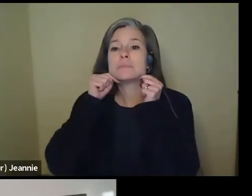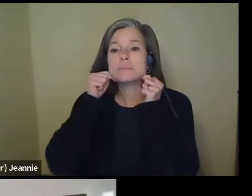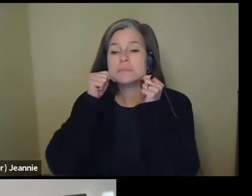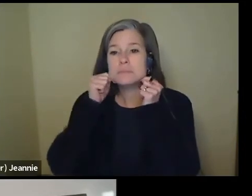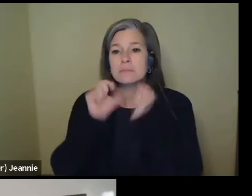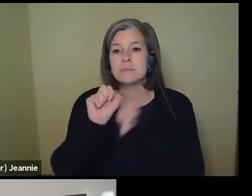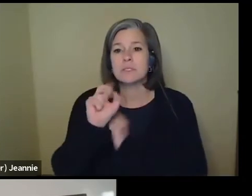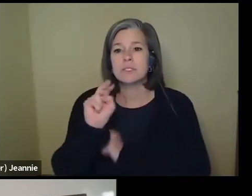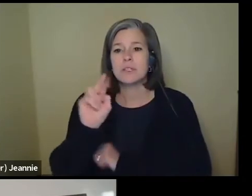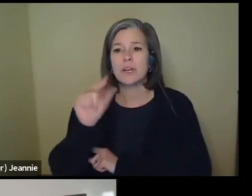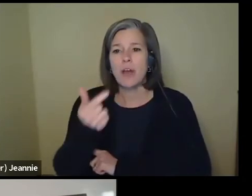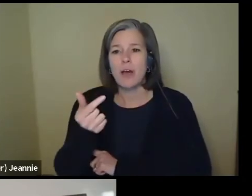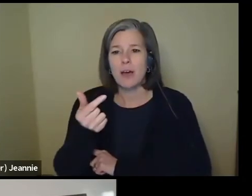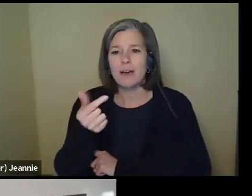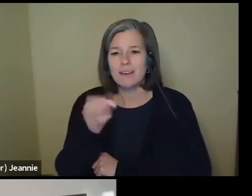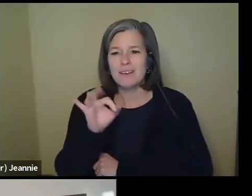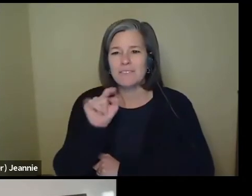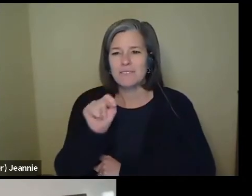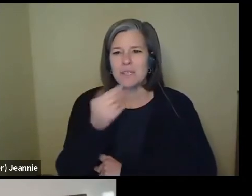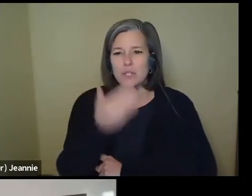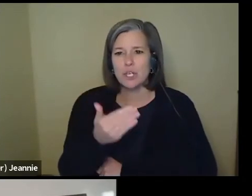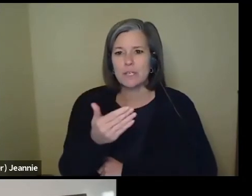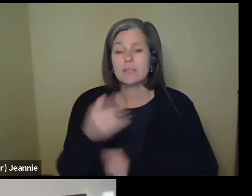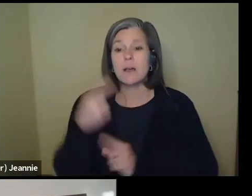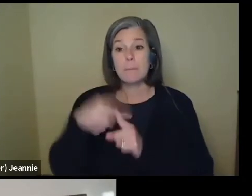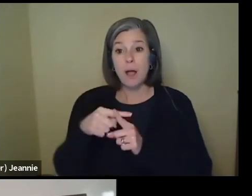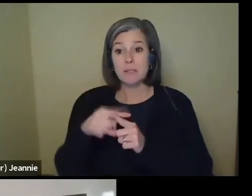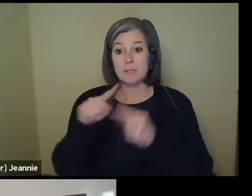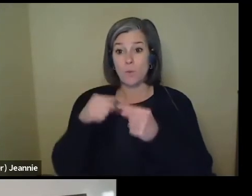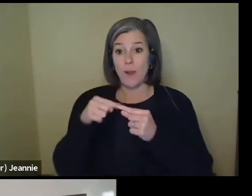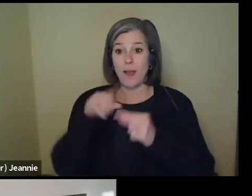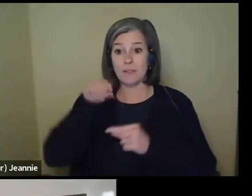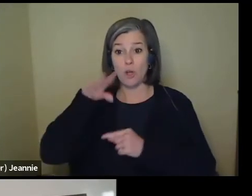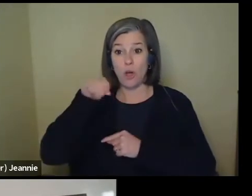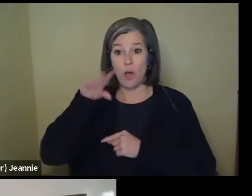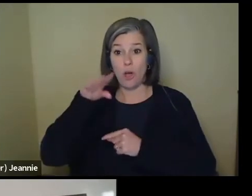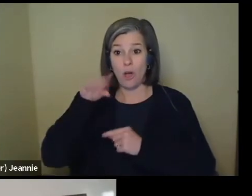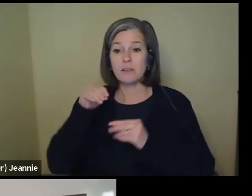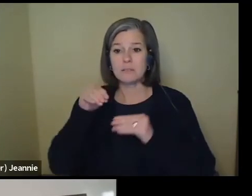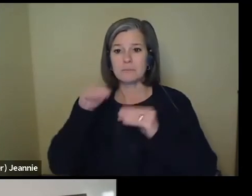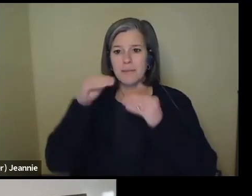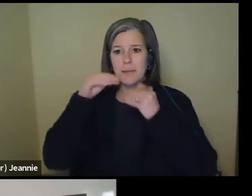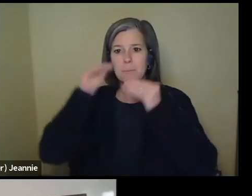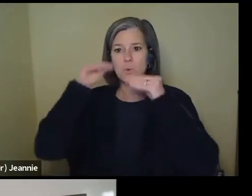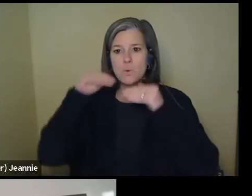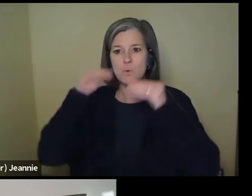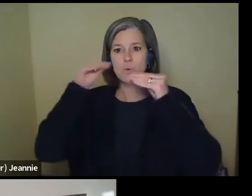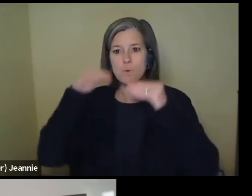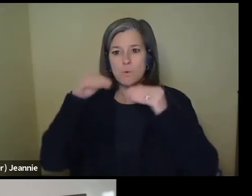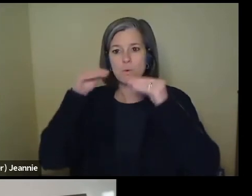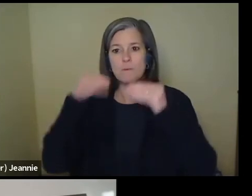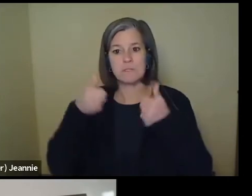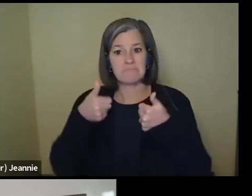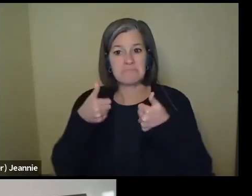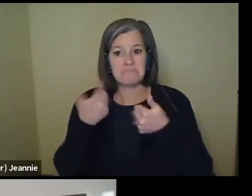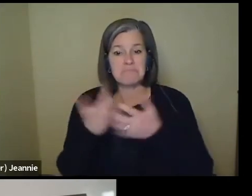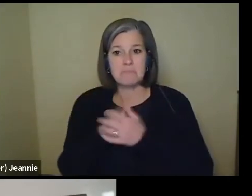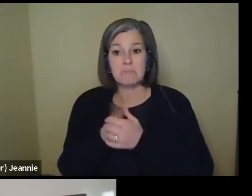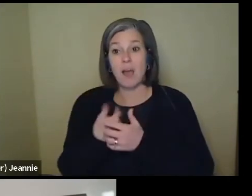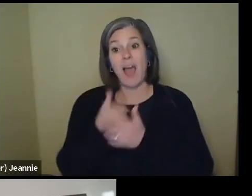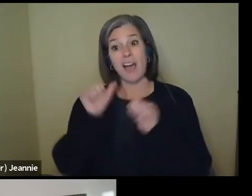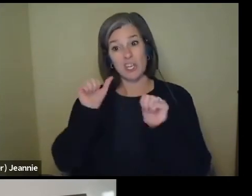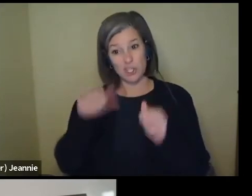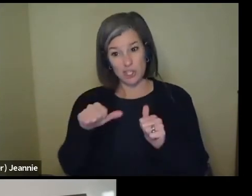my face. I also like how it moves when I talk and I could put another